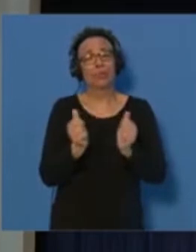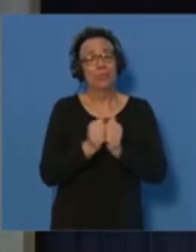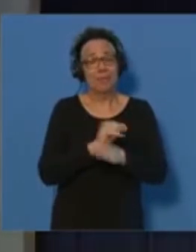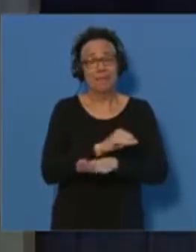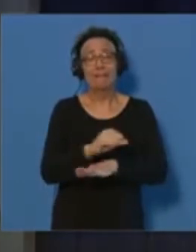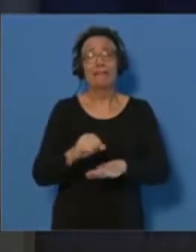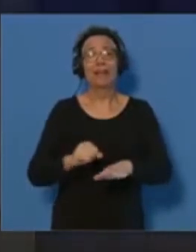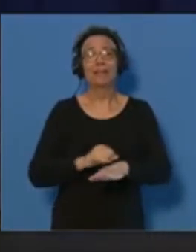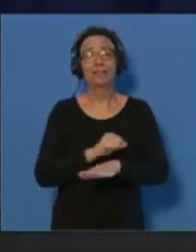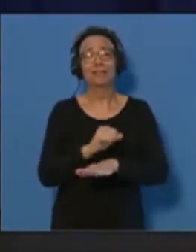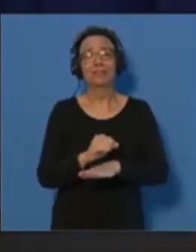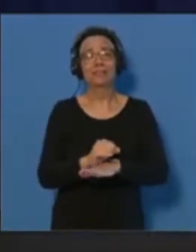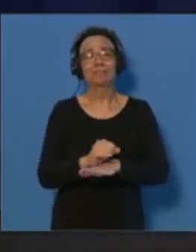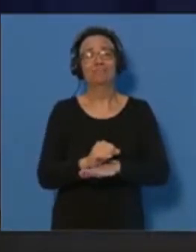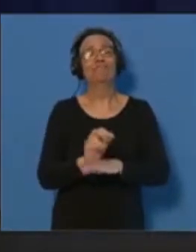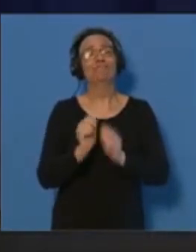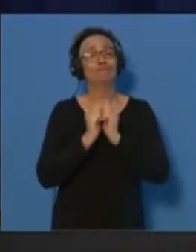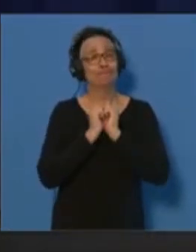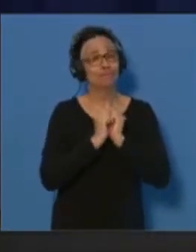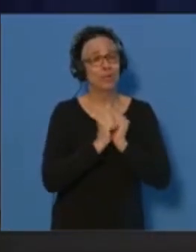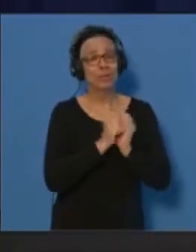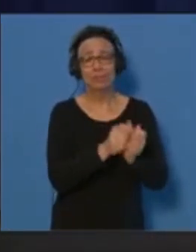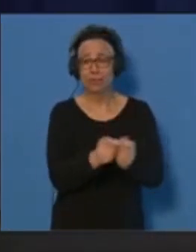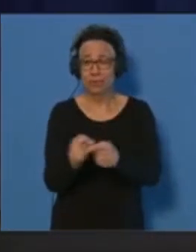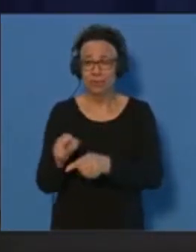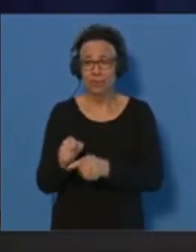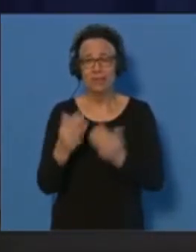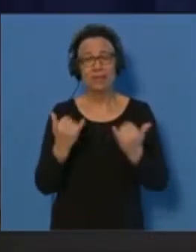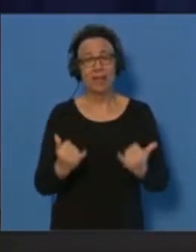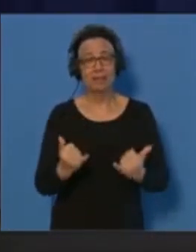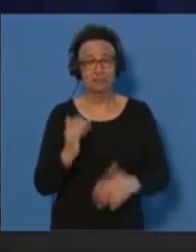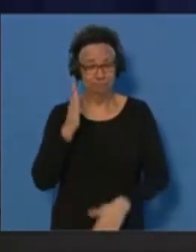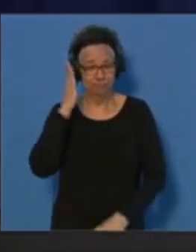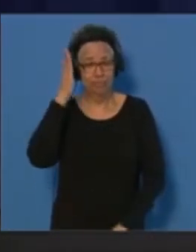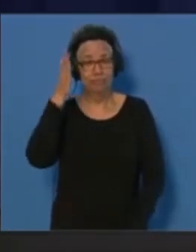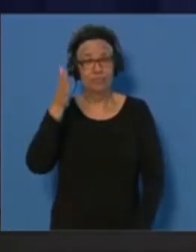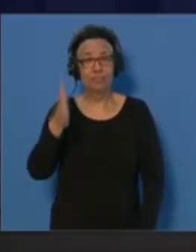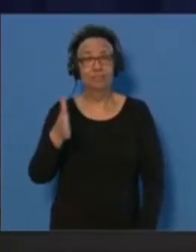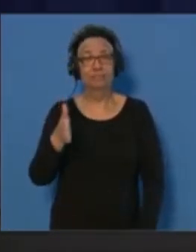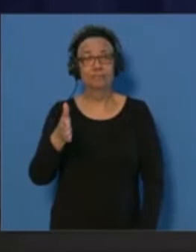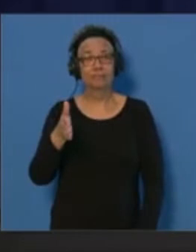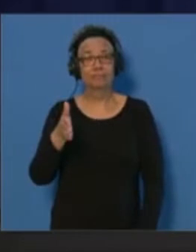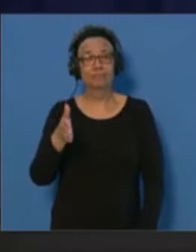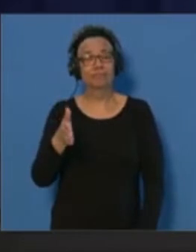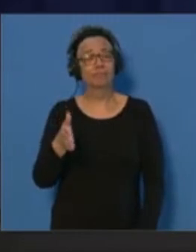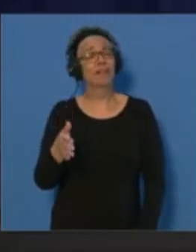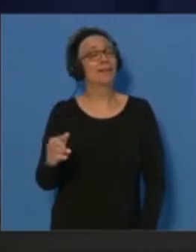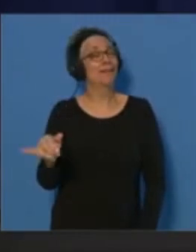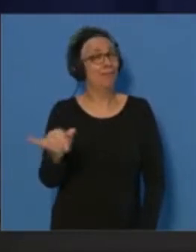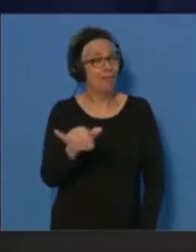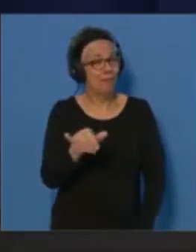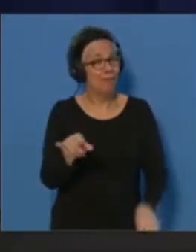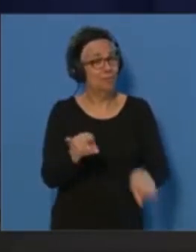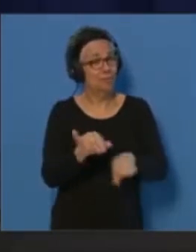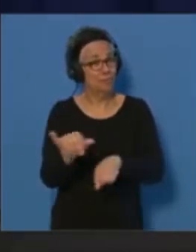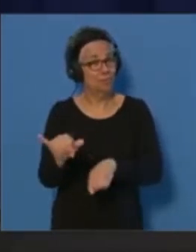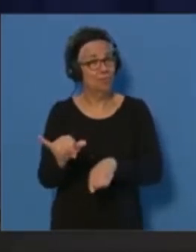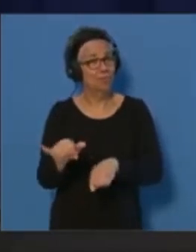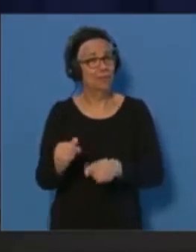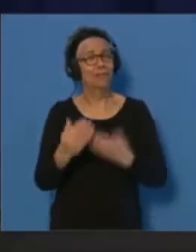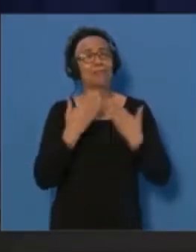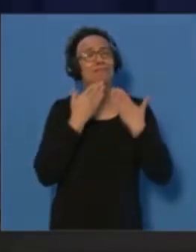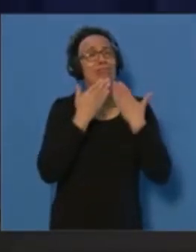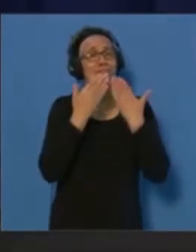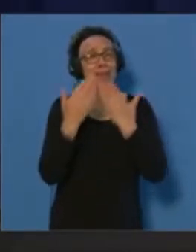the island, are with you now and in the days to come. At the same time, I again pay my tribute to all the